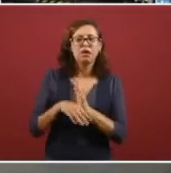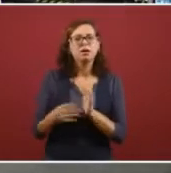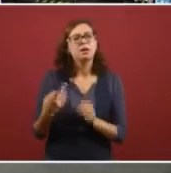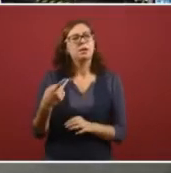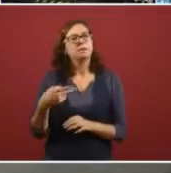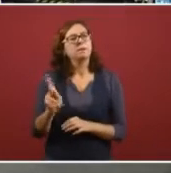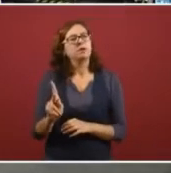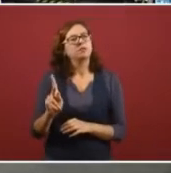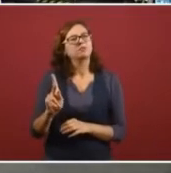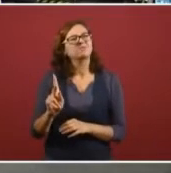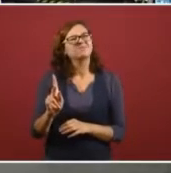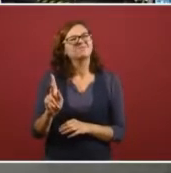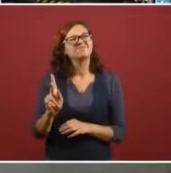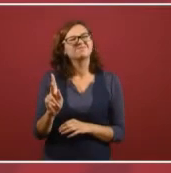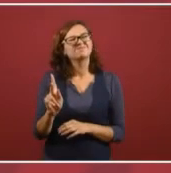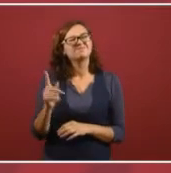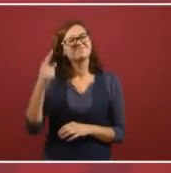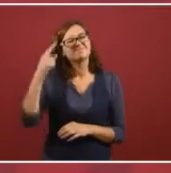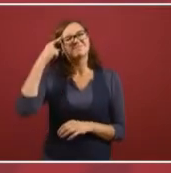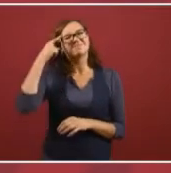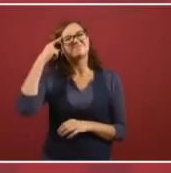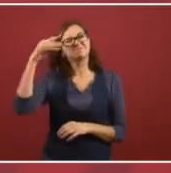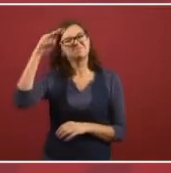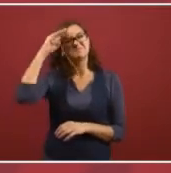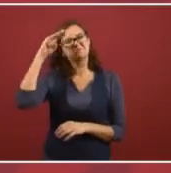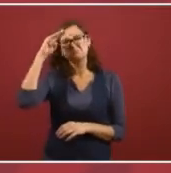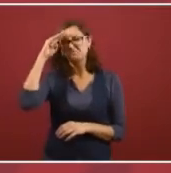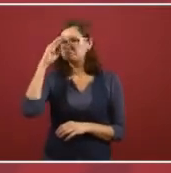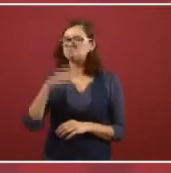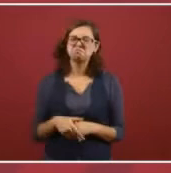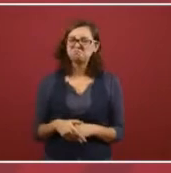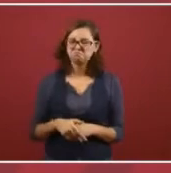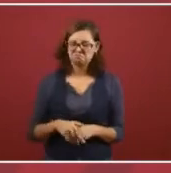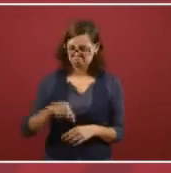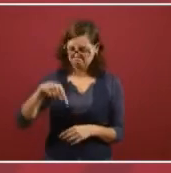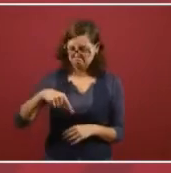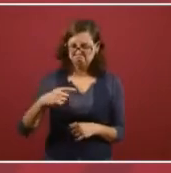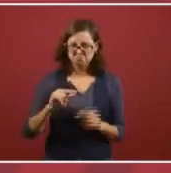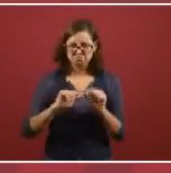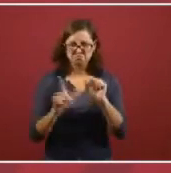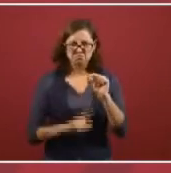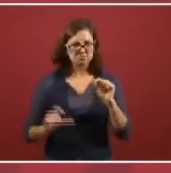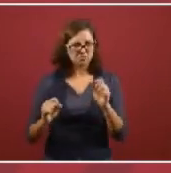that we are doing well.